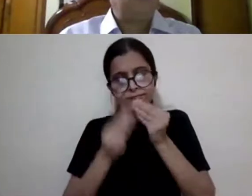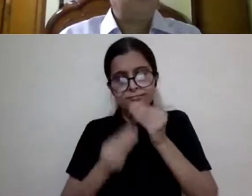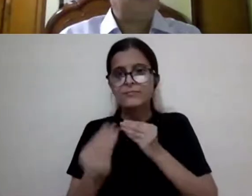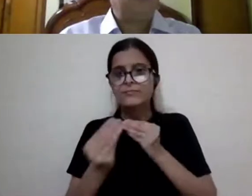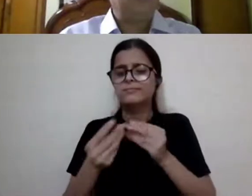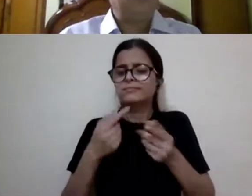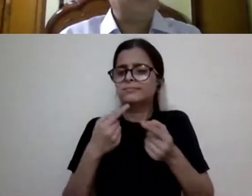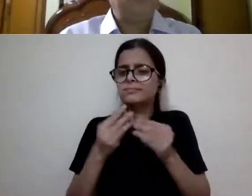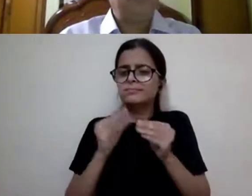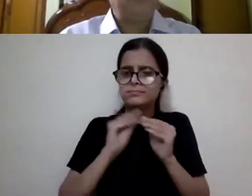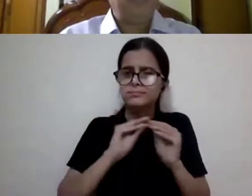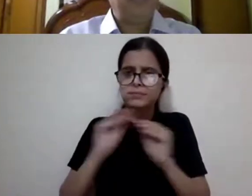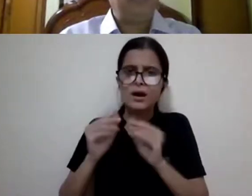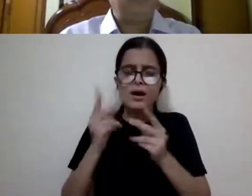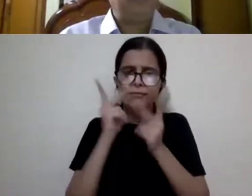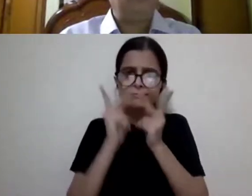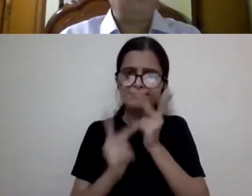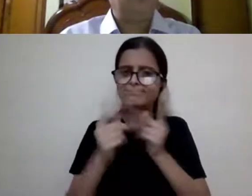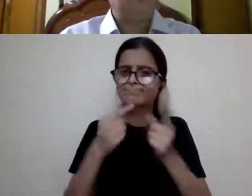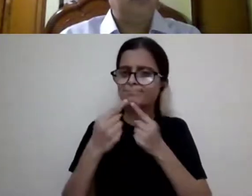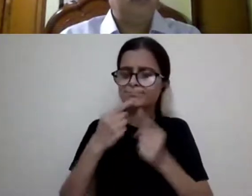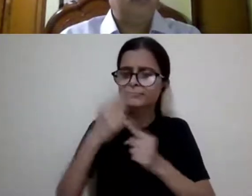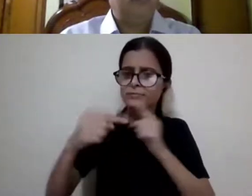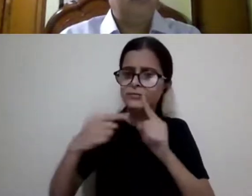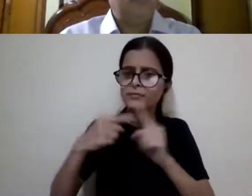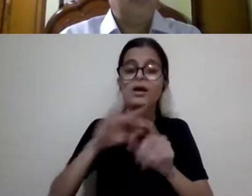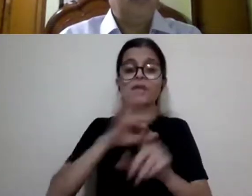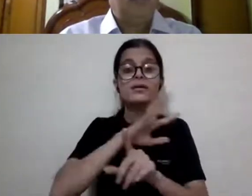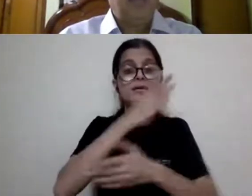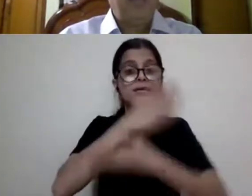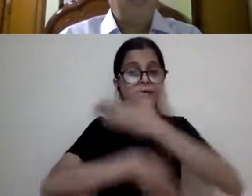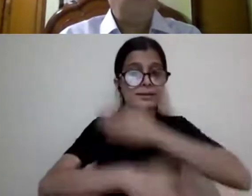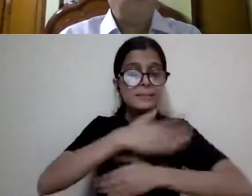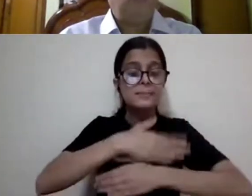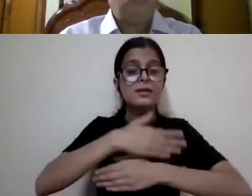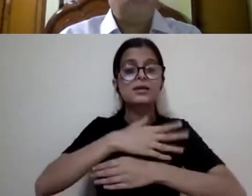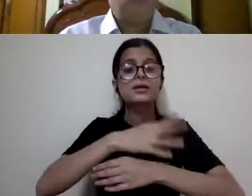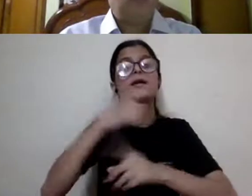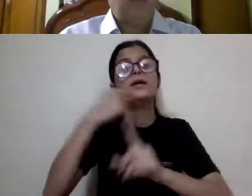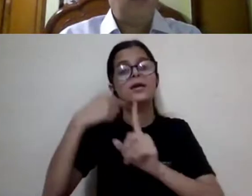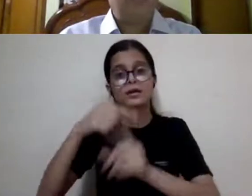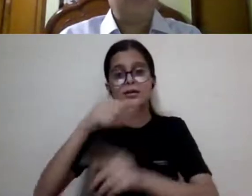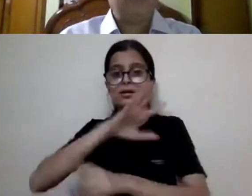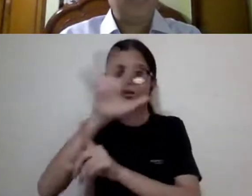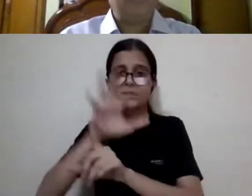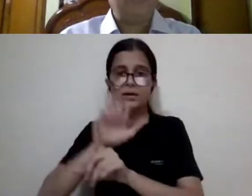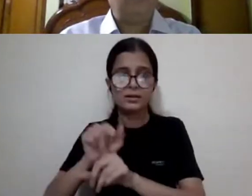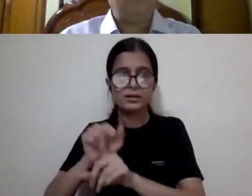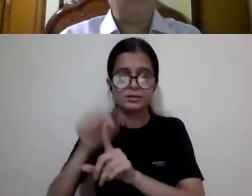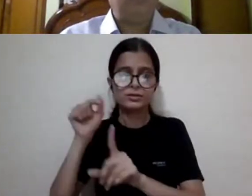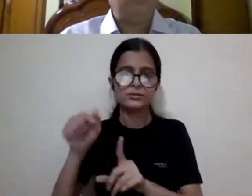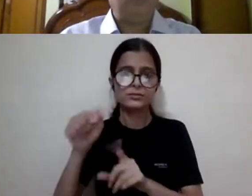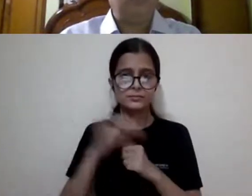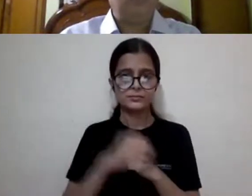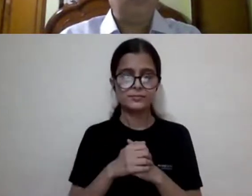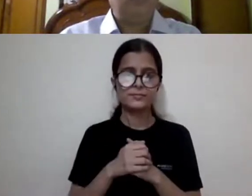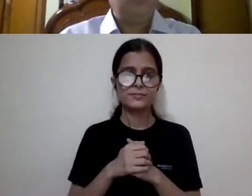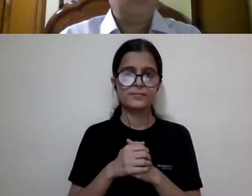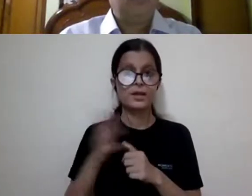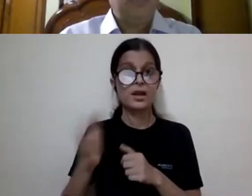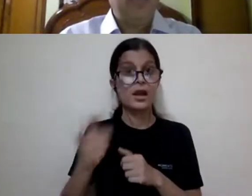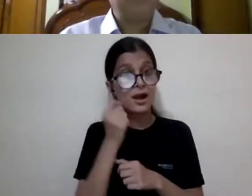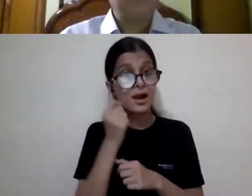about disability and culture. How our understanding of culture